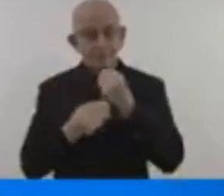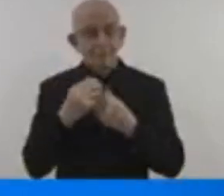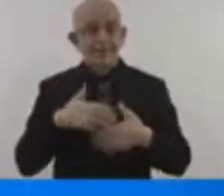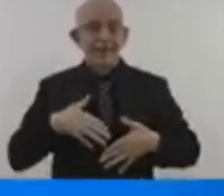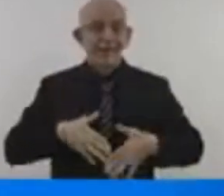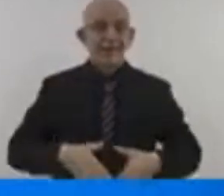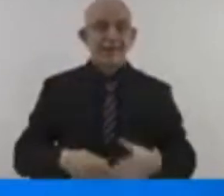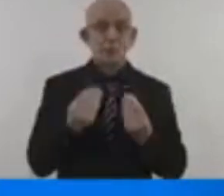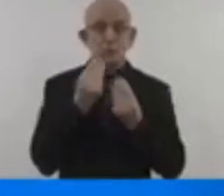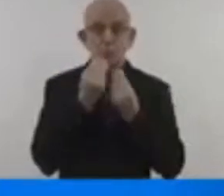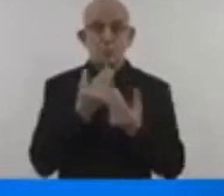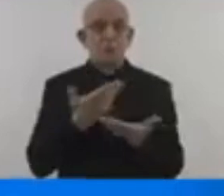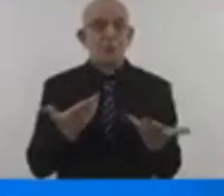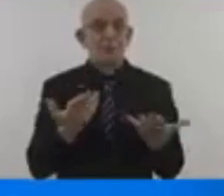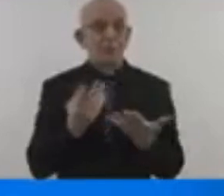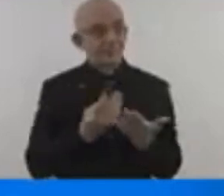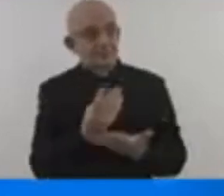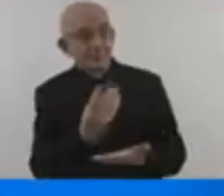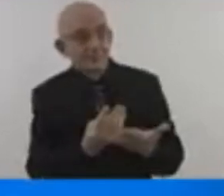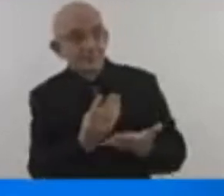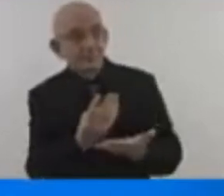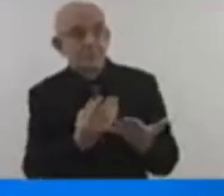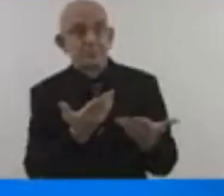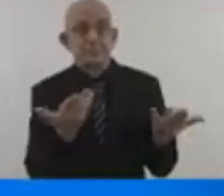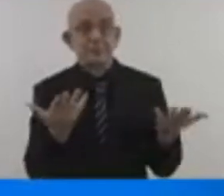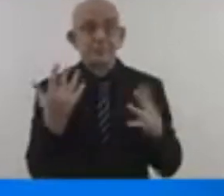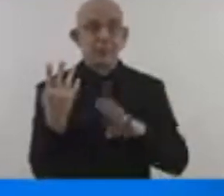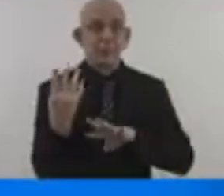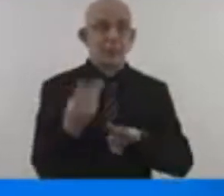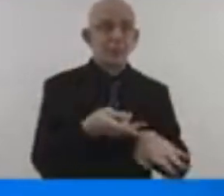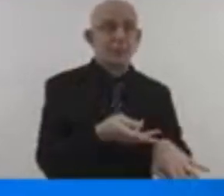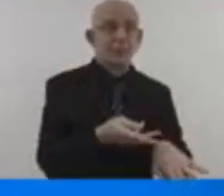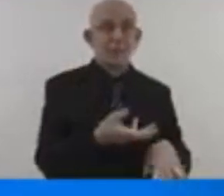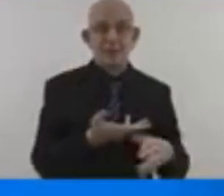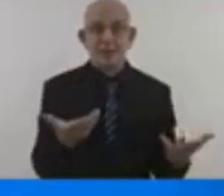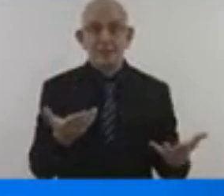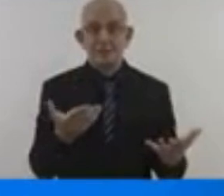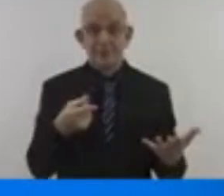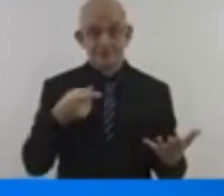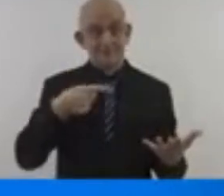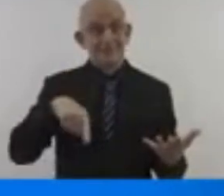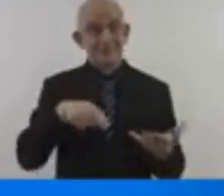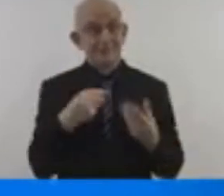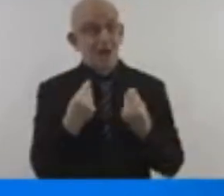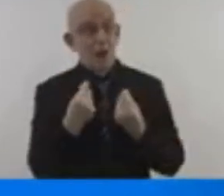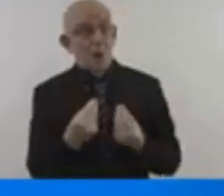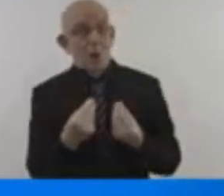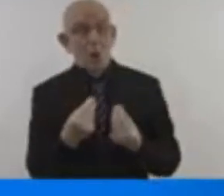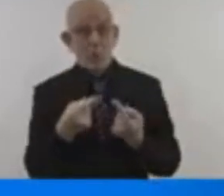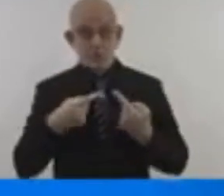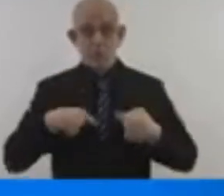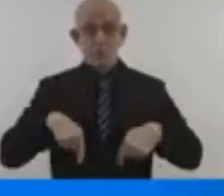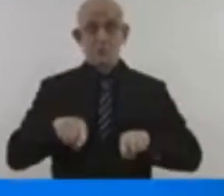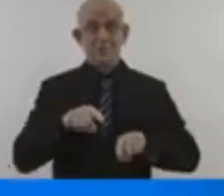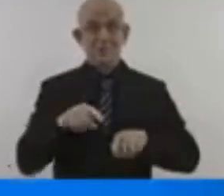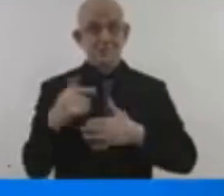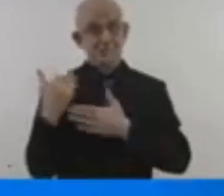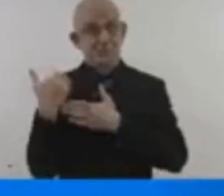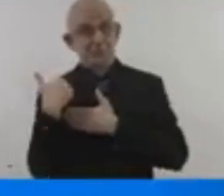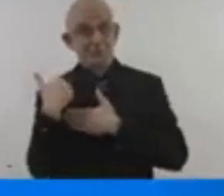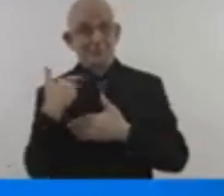economy, supply chain shocks raise costs everywhere. Decimated harvests push up food prices